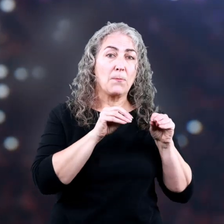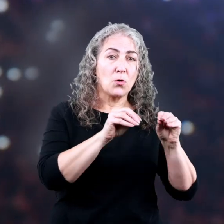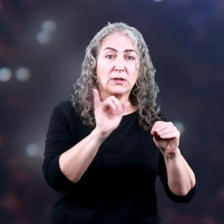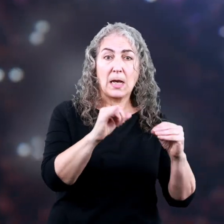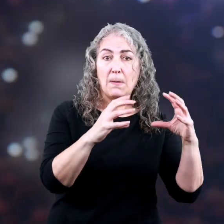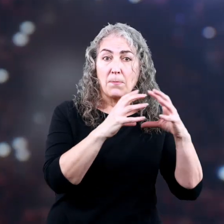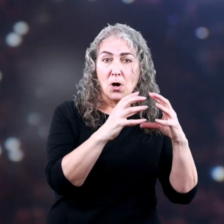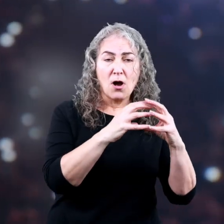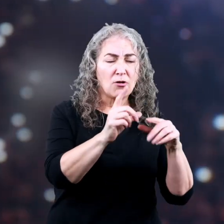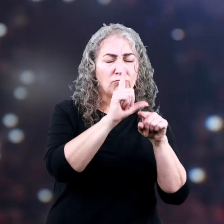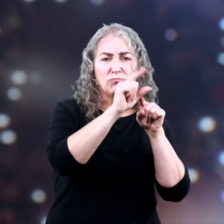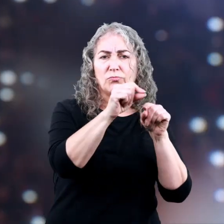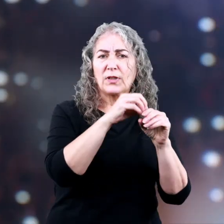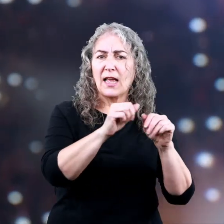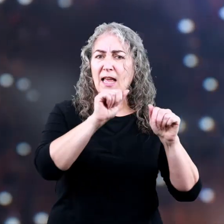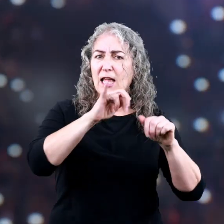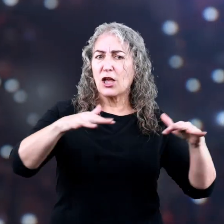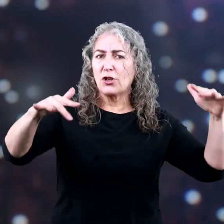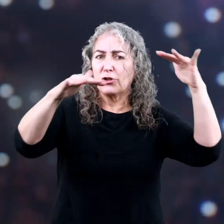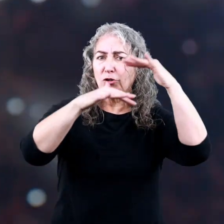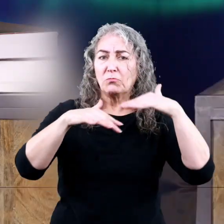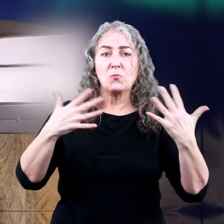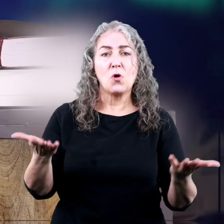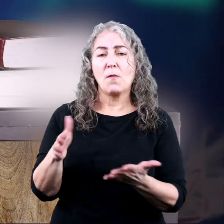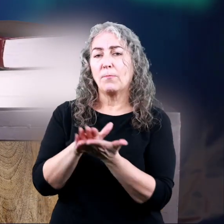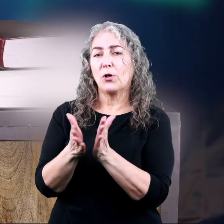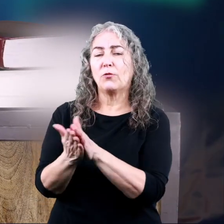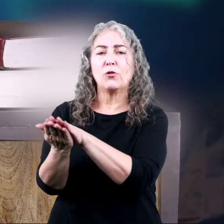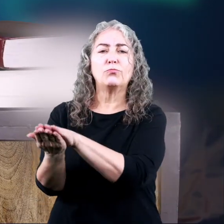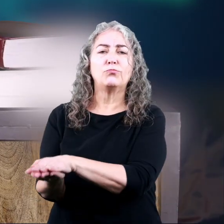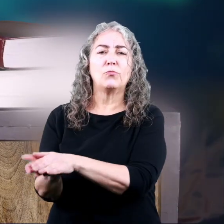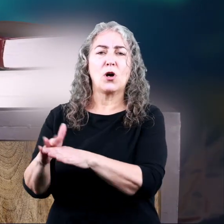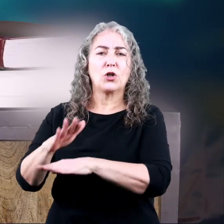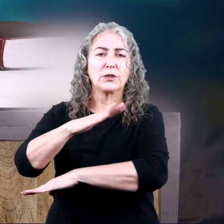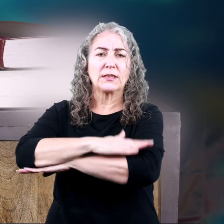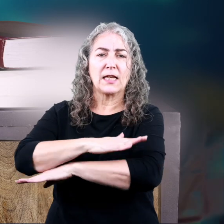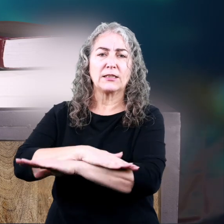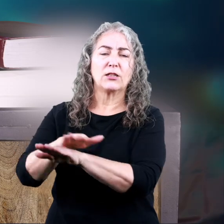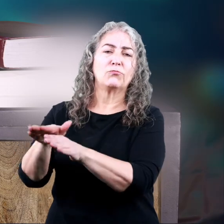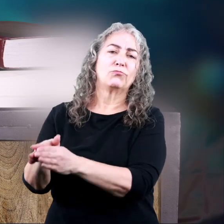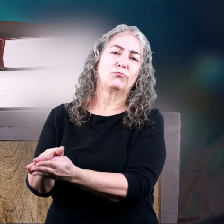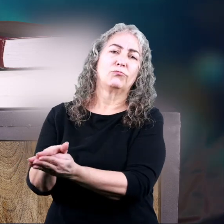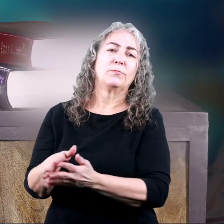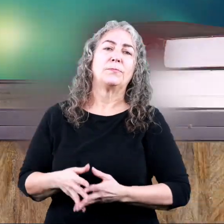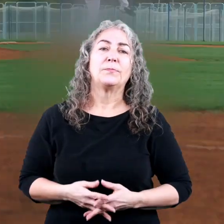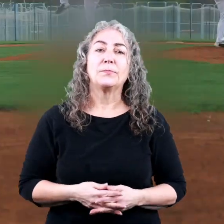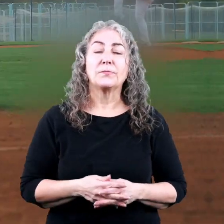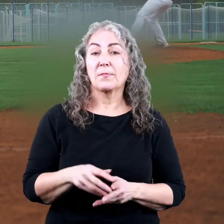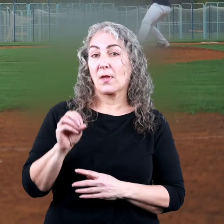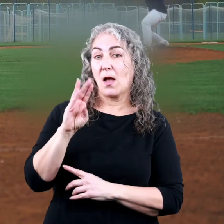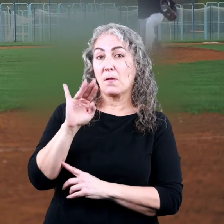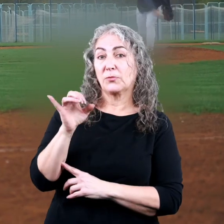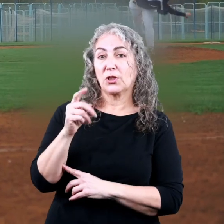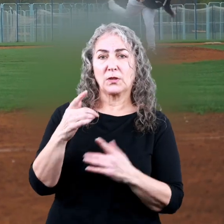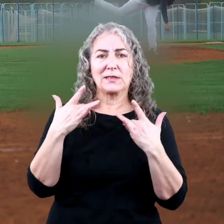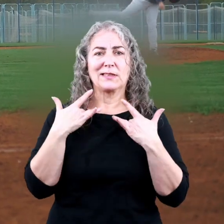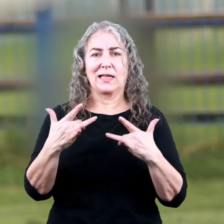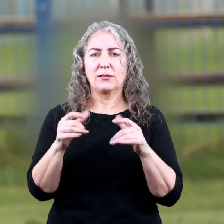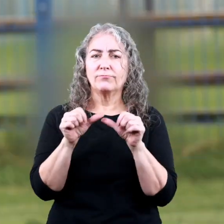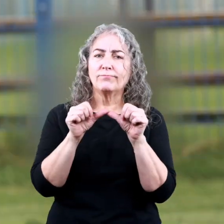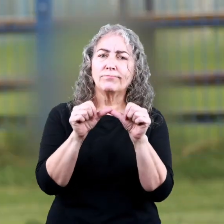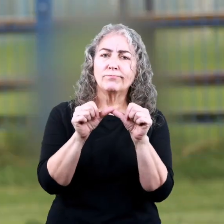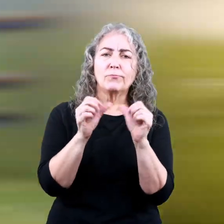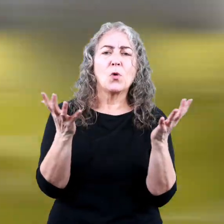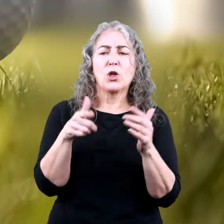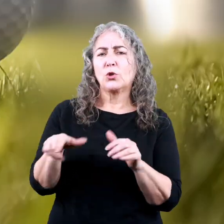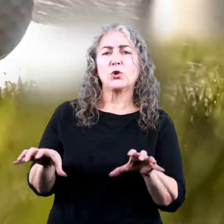like a ball soaring through the air, or at rest, like your math book on your desk, all objects tend to